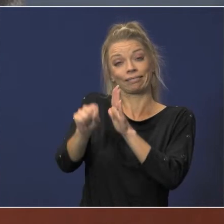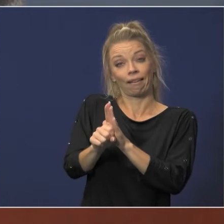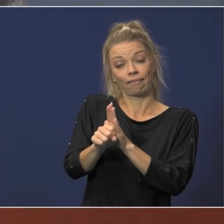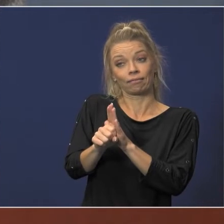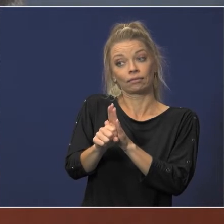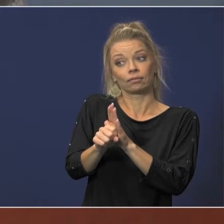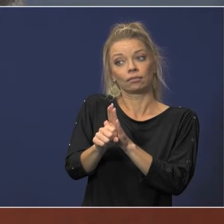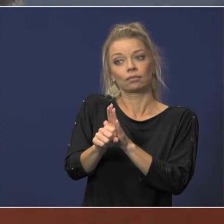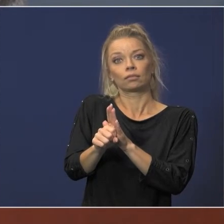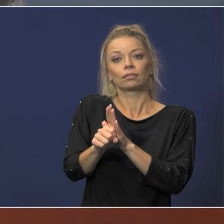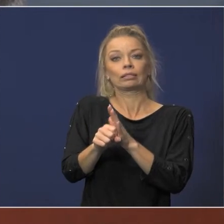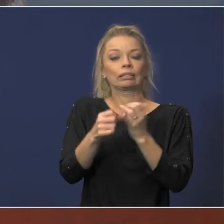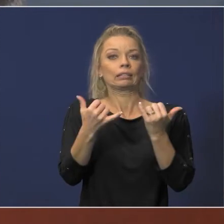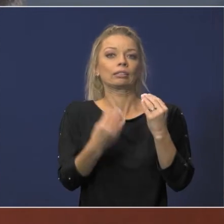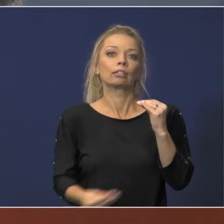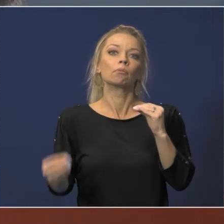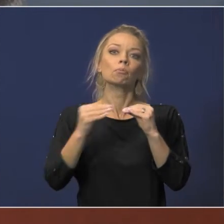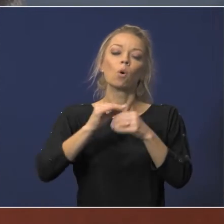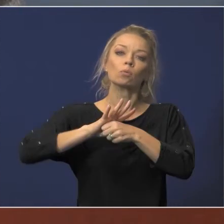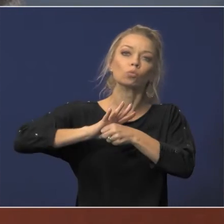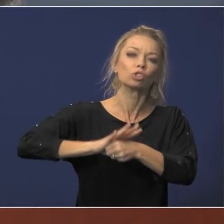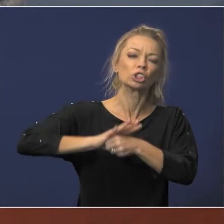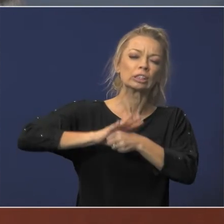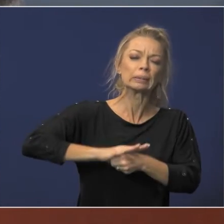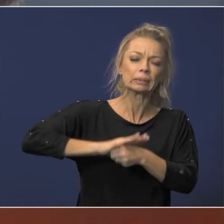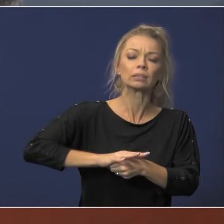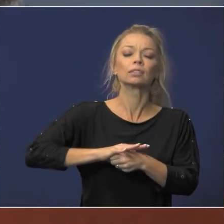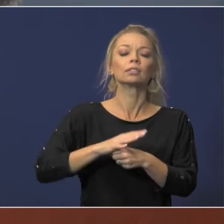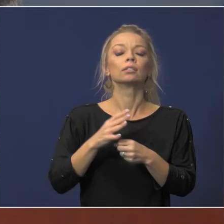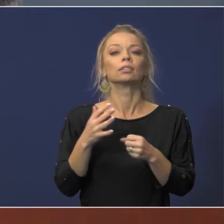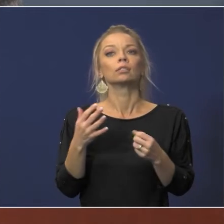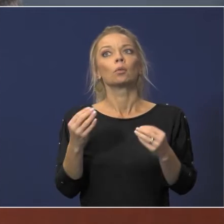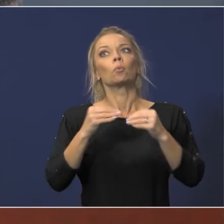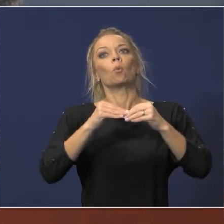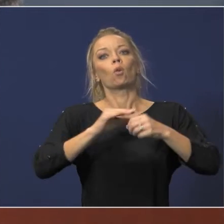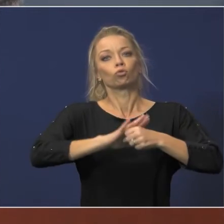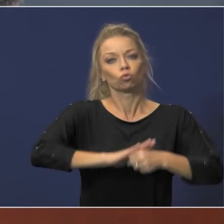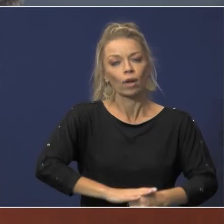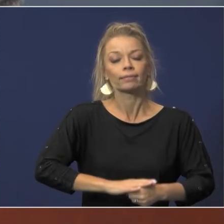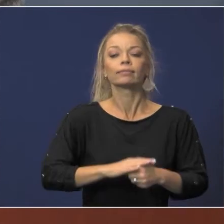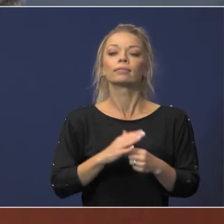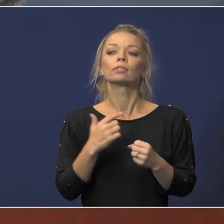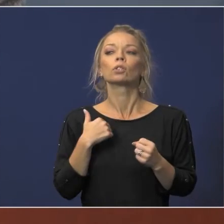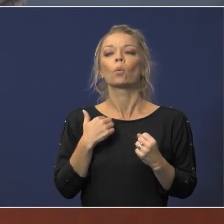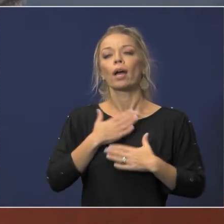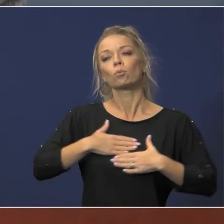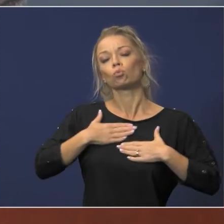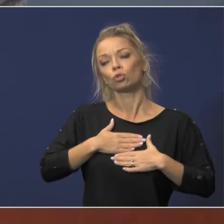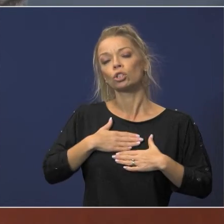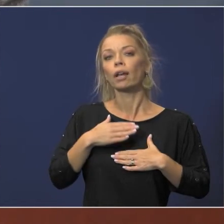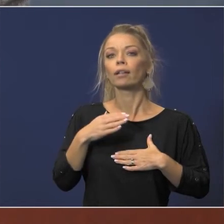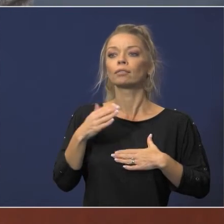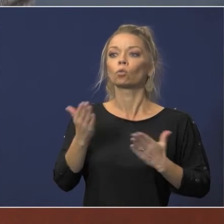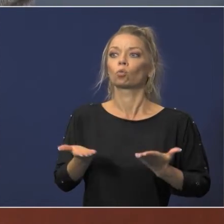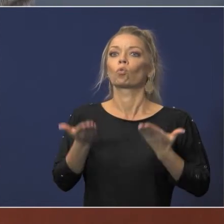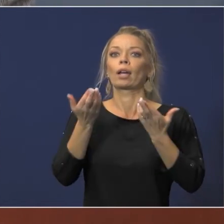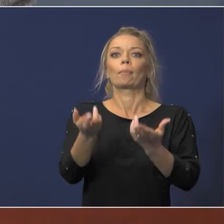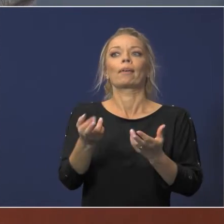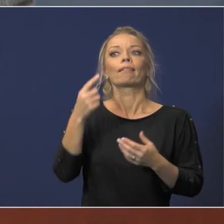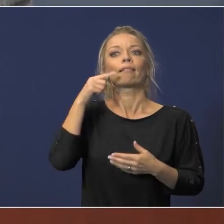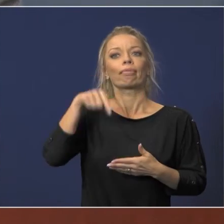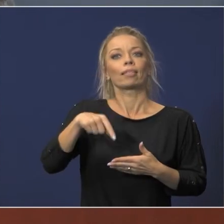additional pressure and stress and i appreciate uh the recommendation to making this available for all employees